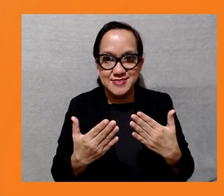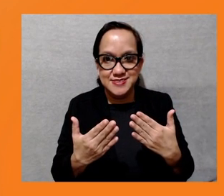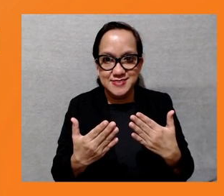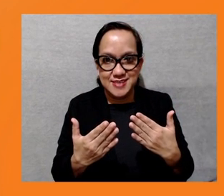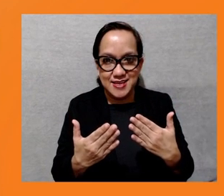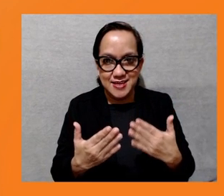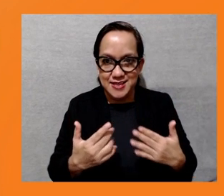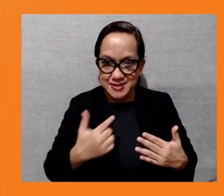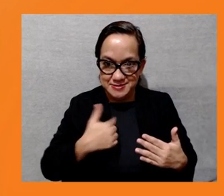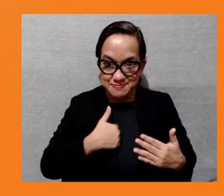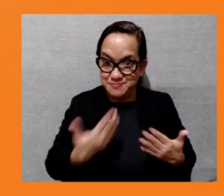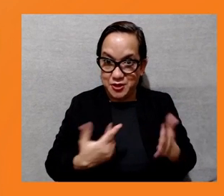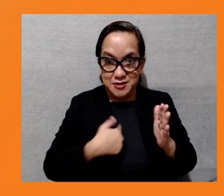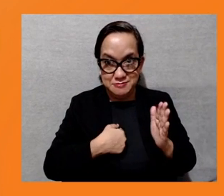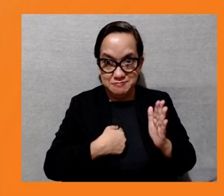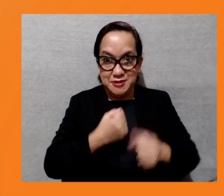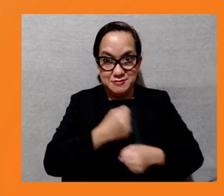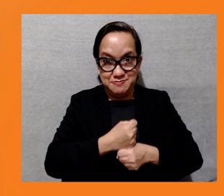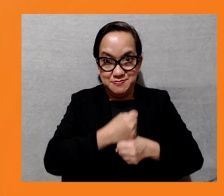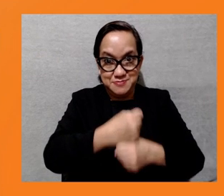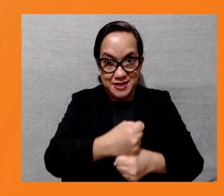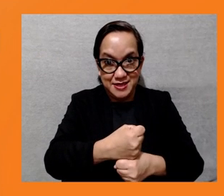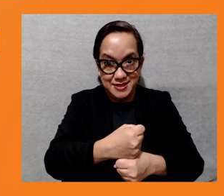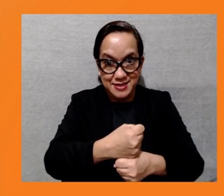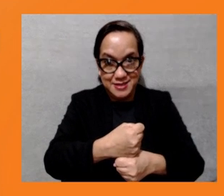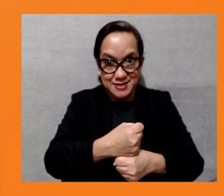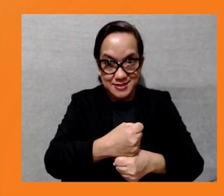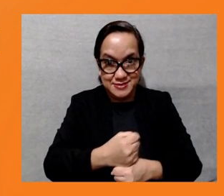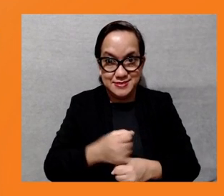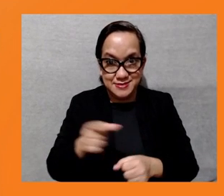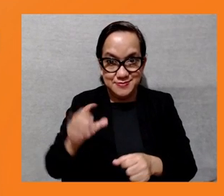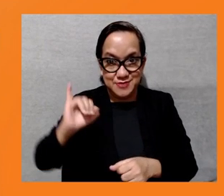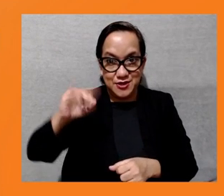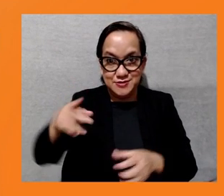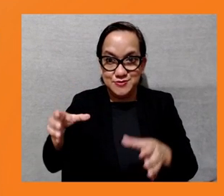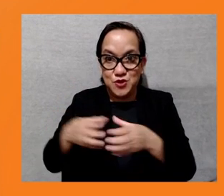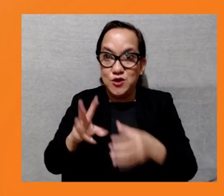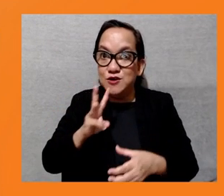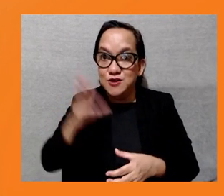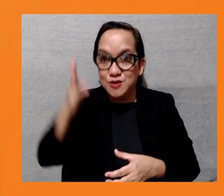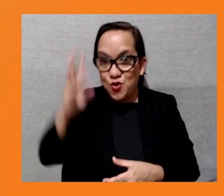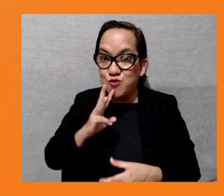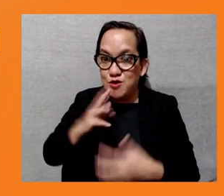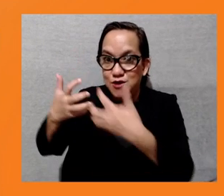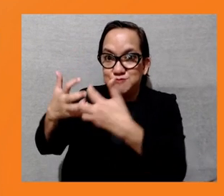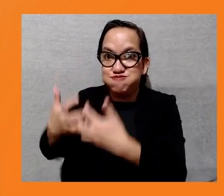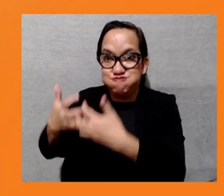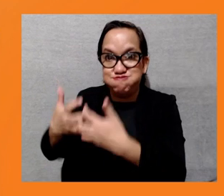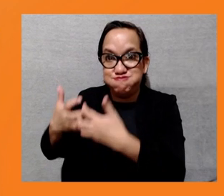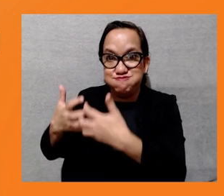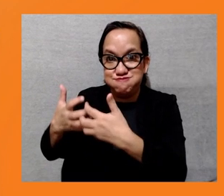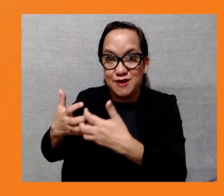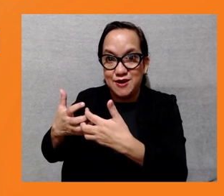and CSO. As you know, Tanaho Hydropower Limited was established as a subsidiary company of Nepal Electricity Authority